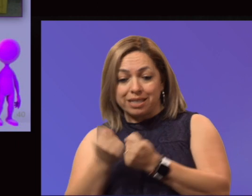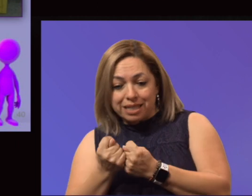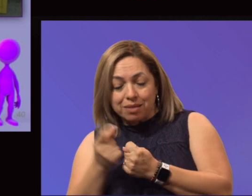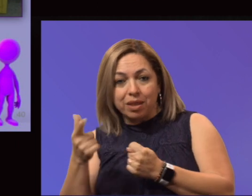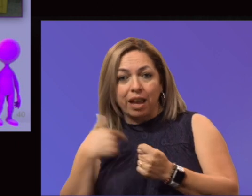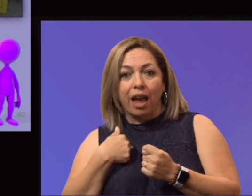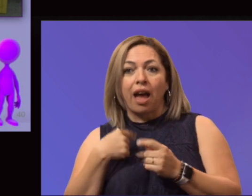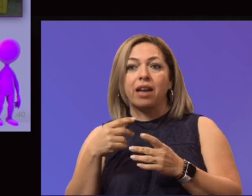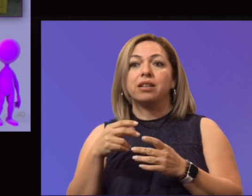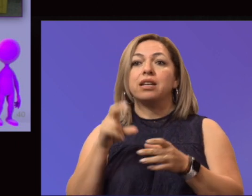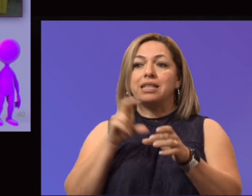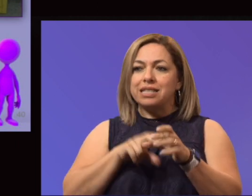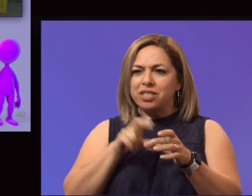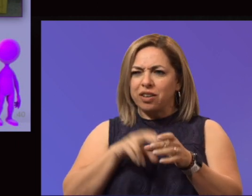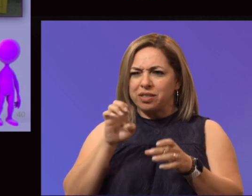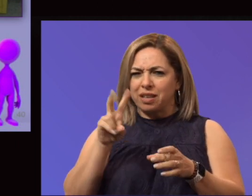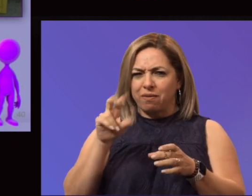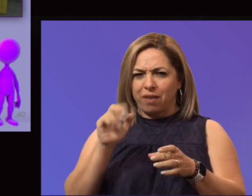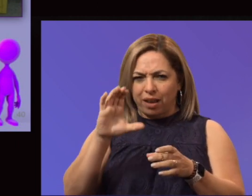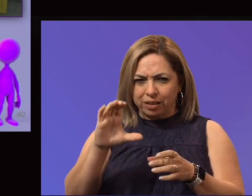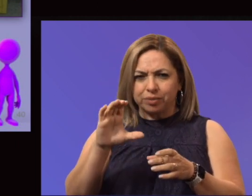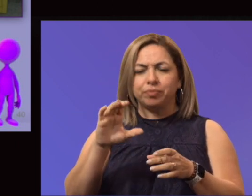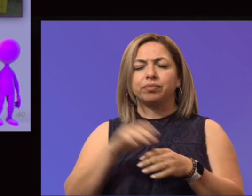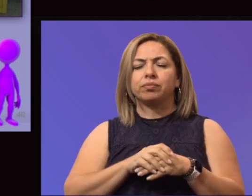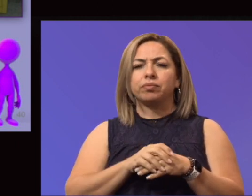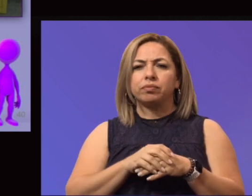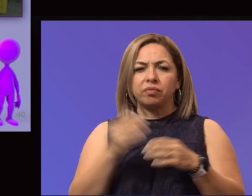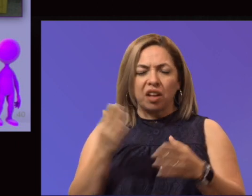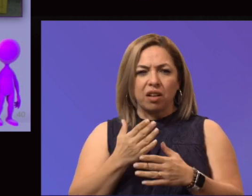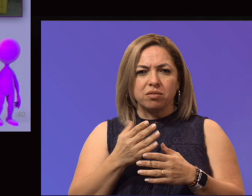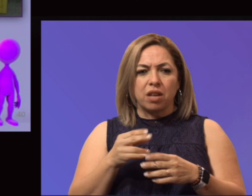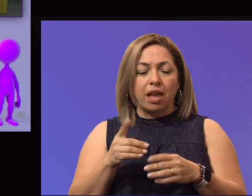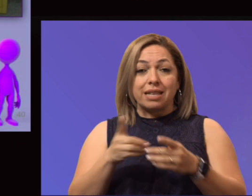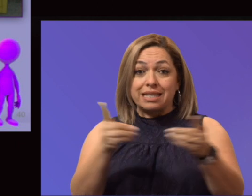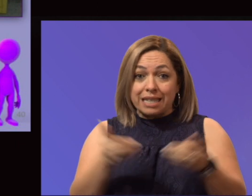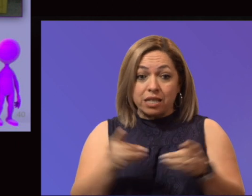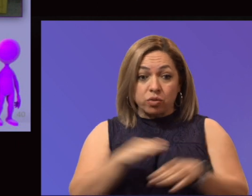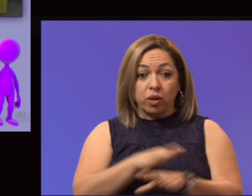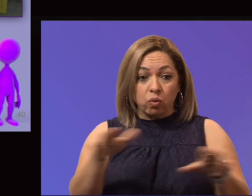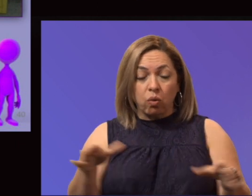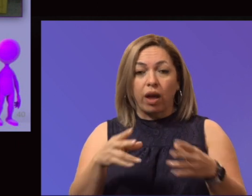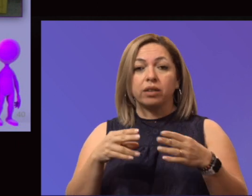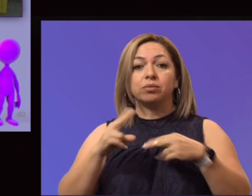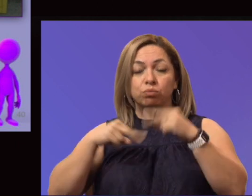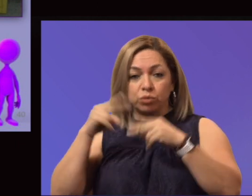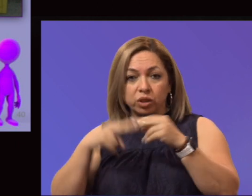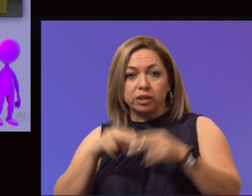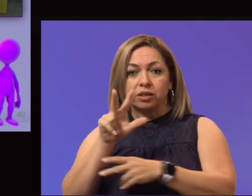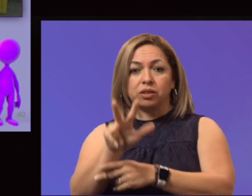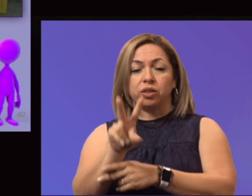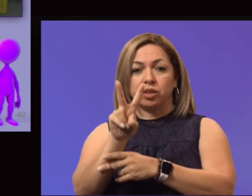placed district-wide at the stairways and multiple level buildings. We've had 32 workshops and trainings for